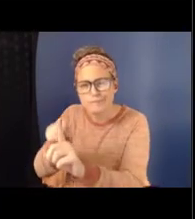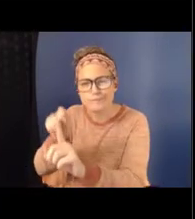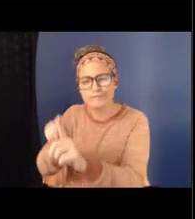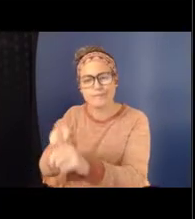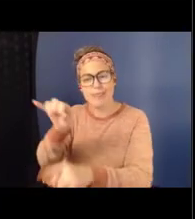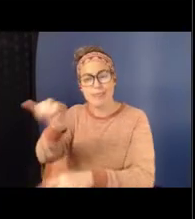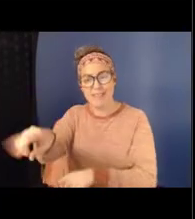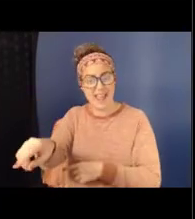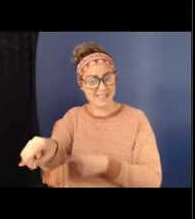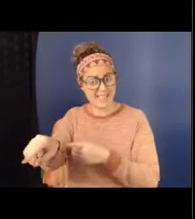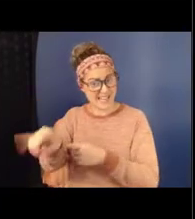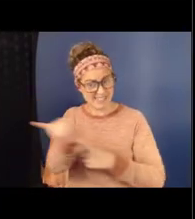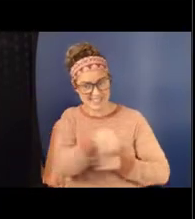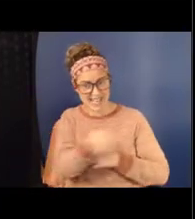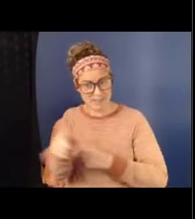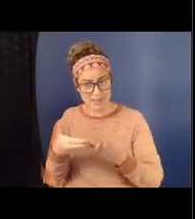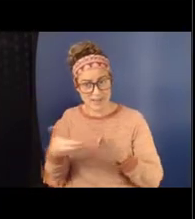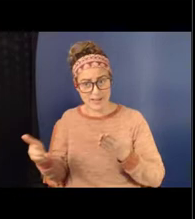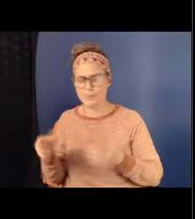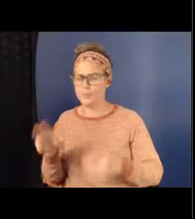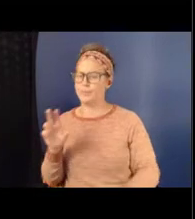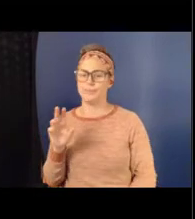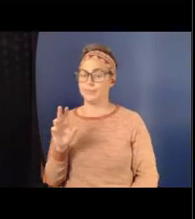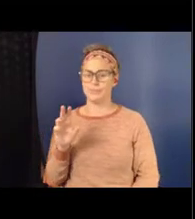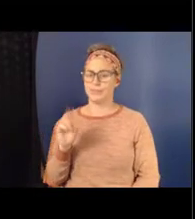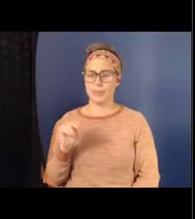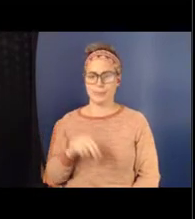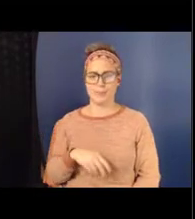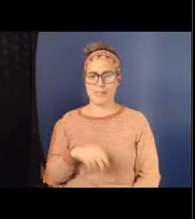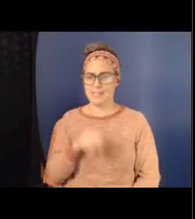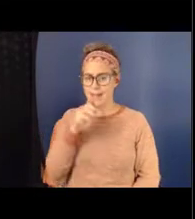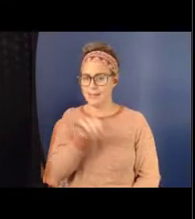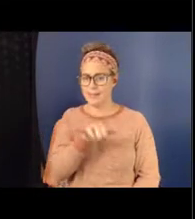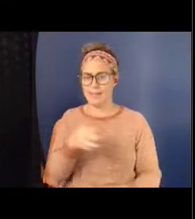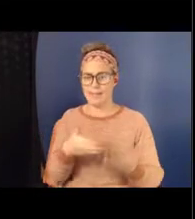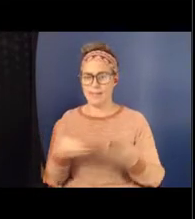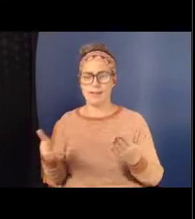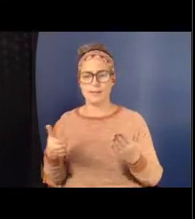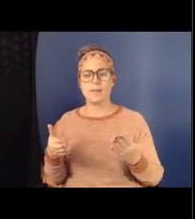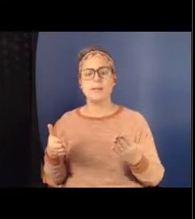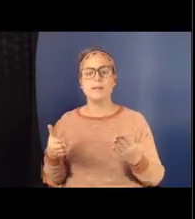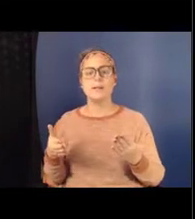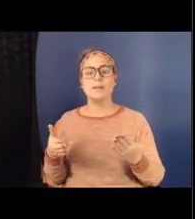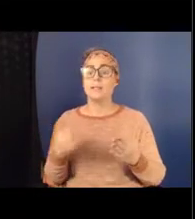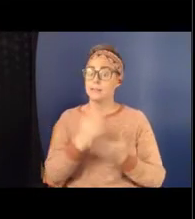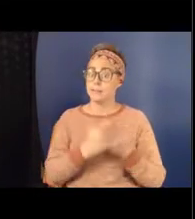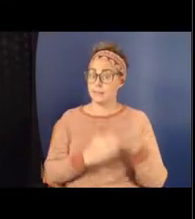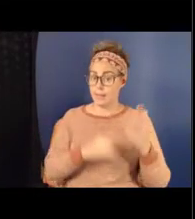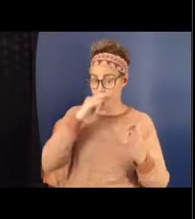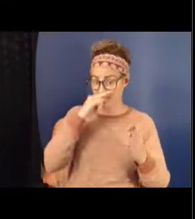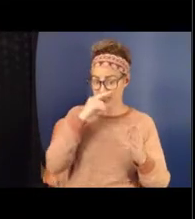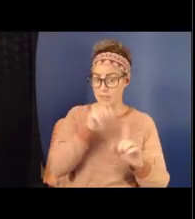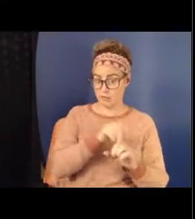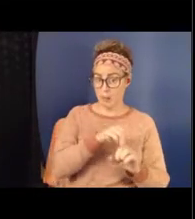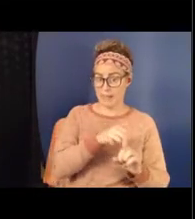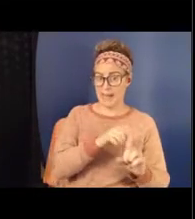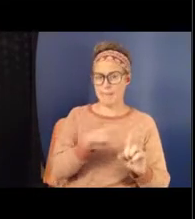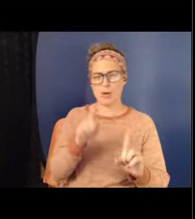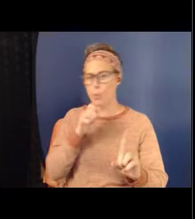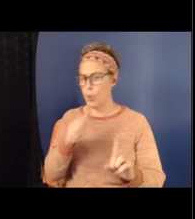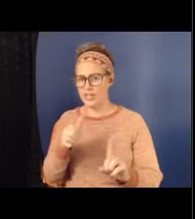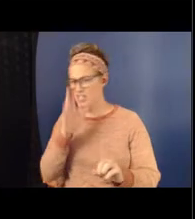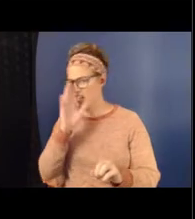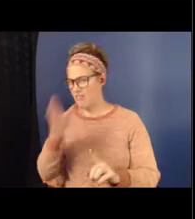would never direct homophobic language towards others. And so, it is a distinct construct. What we want to